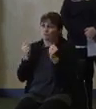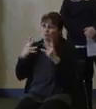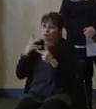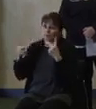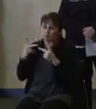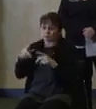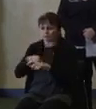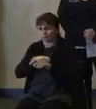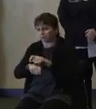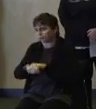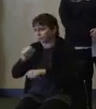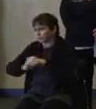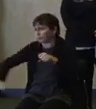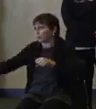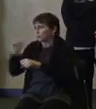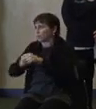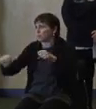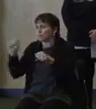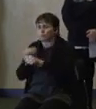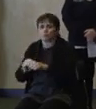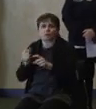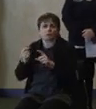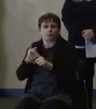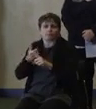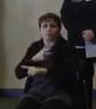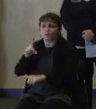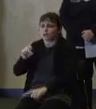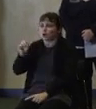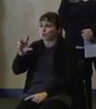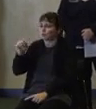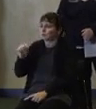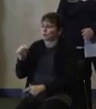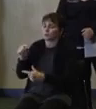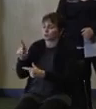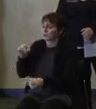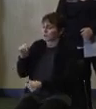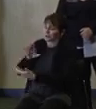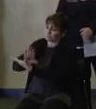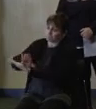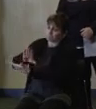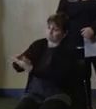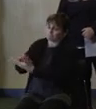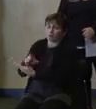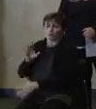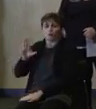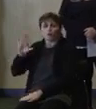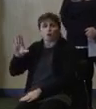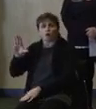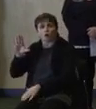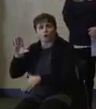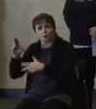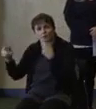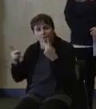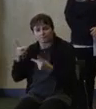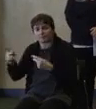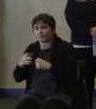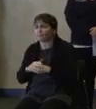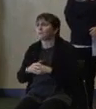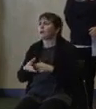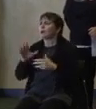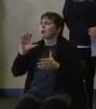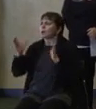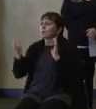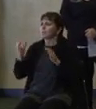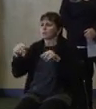sleet. And Diane, they have done an extraordinary job. This is, you know, if you're comparing this to two storms, one of which is 11